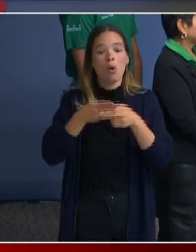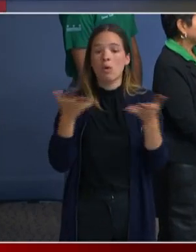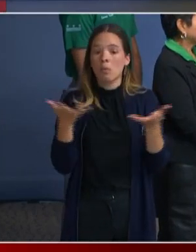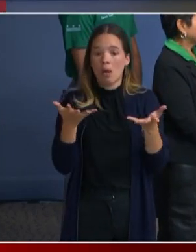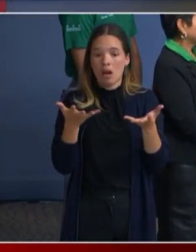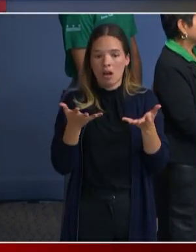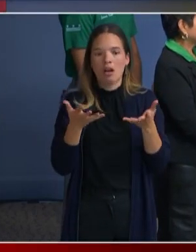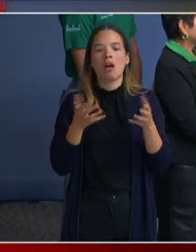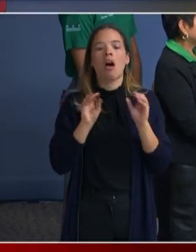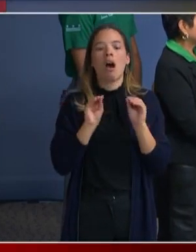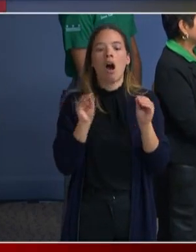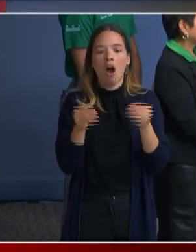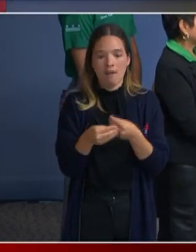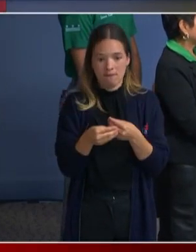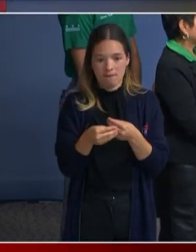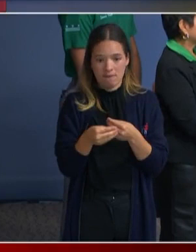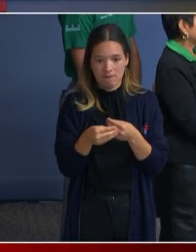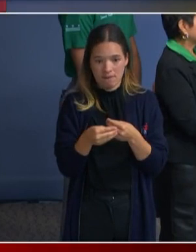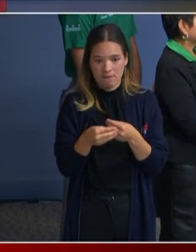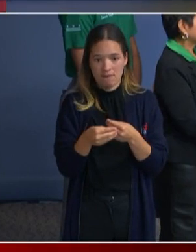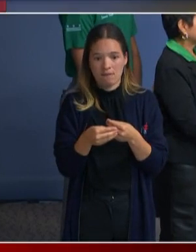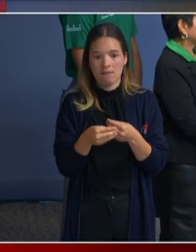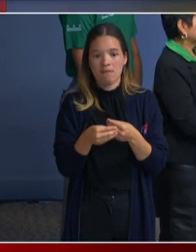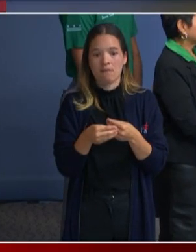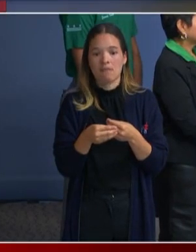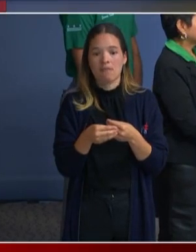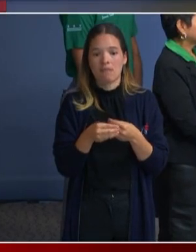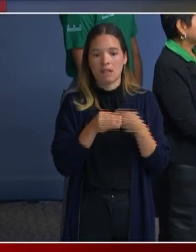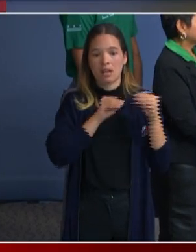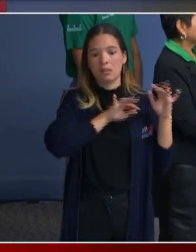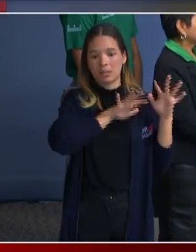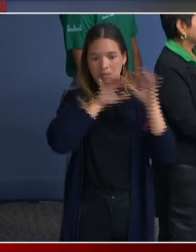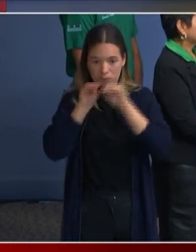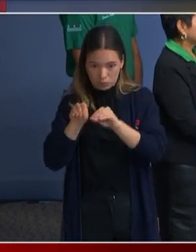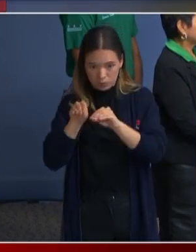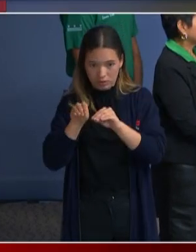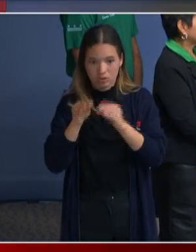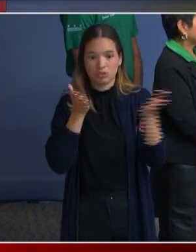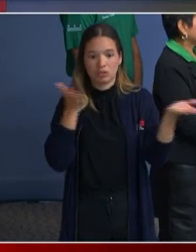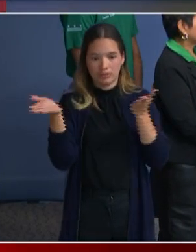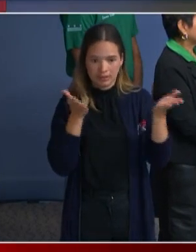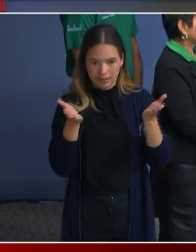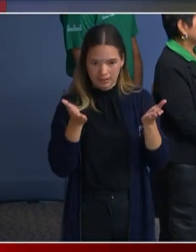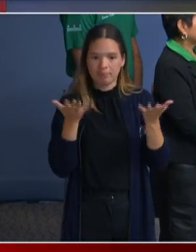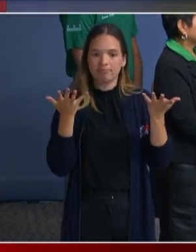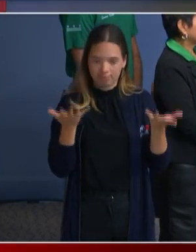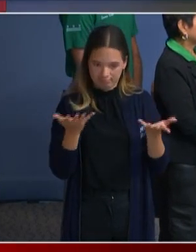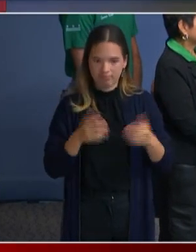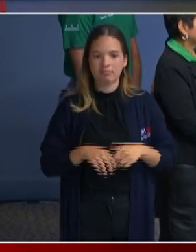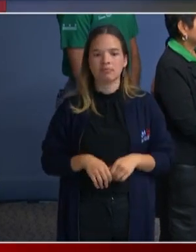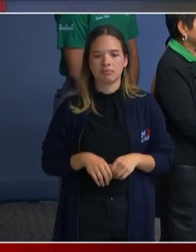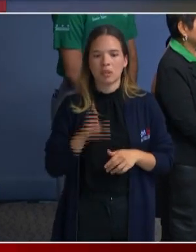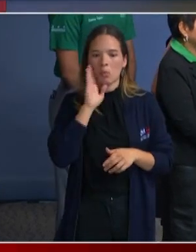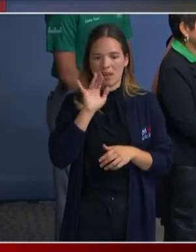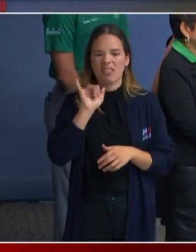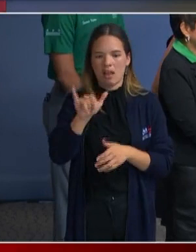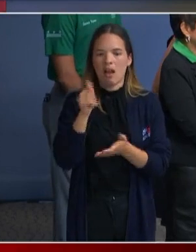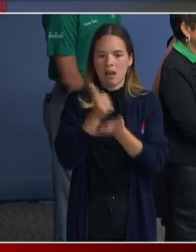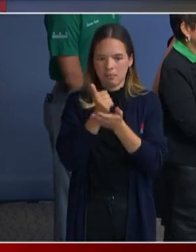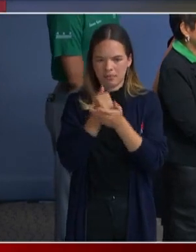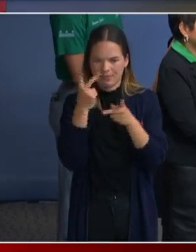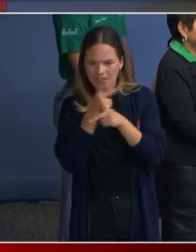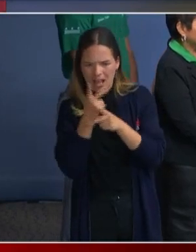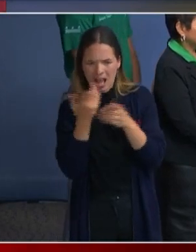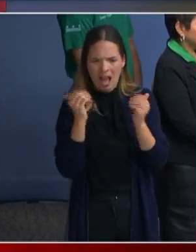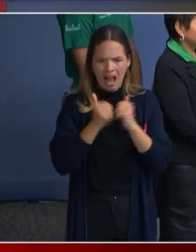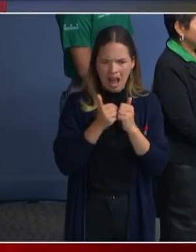new office will, as I said, be housed in DHS and it will help us tailor our needs for migrants